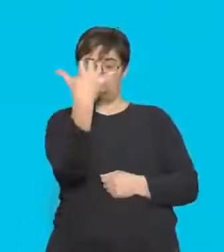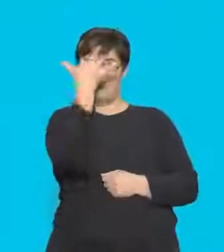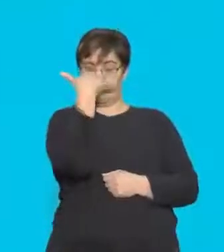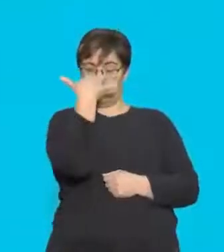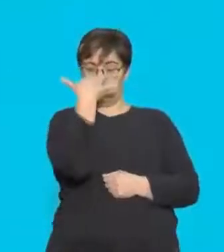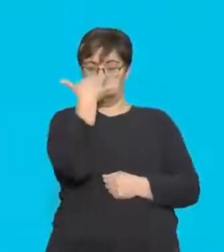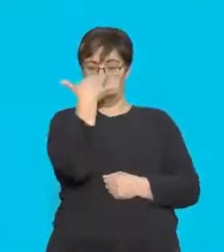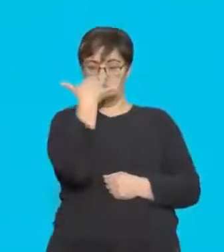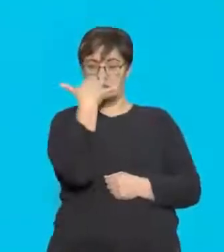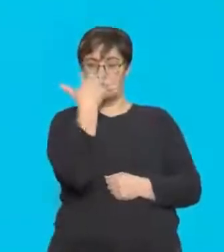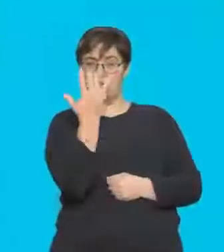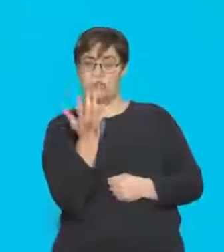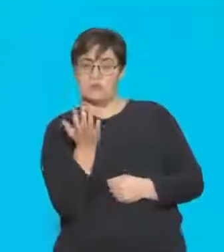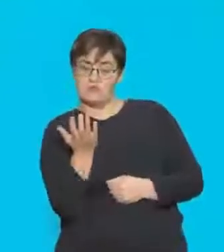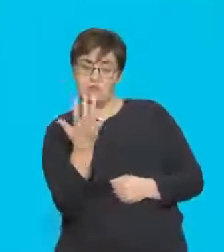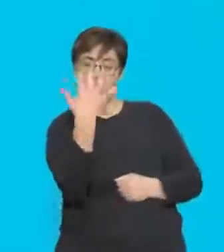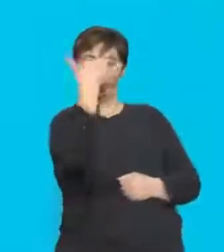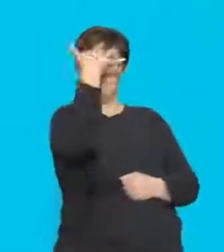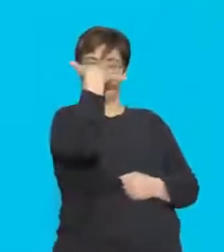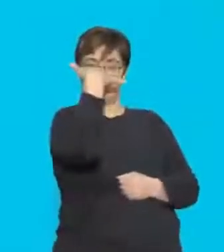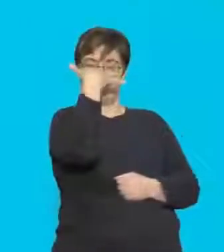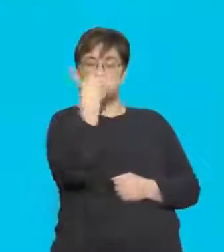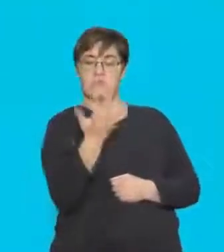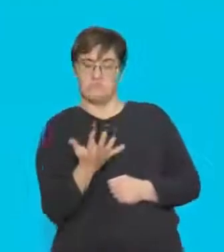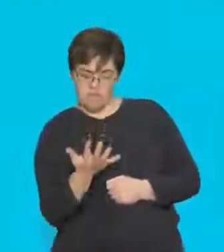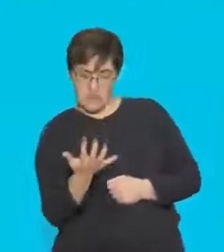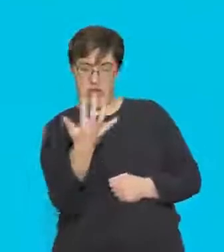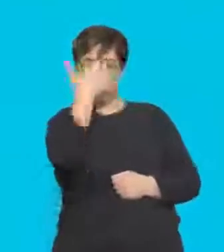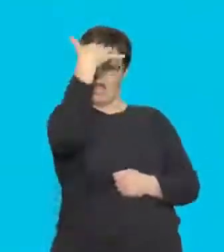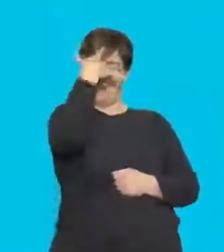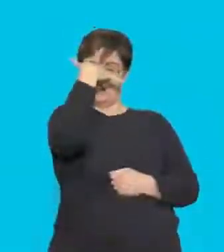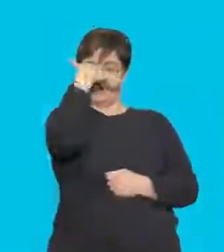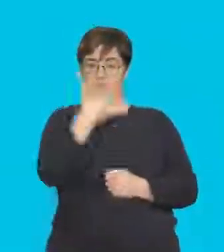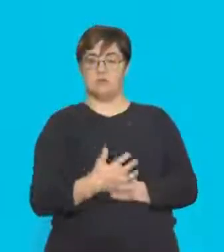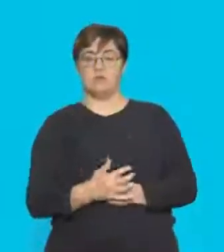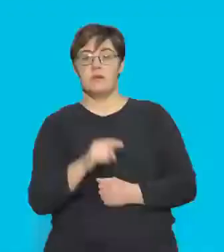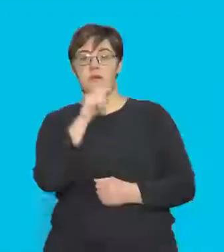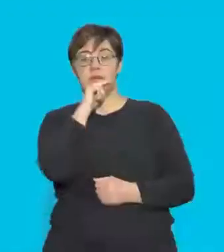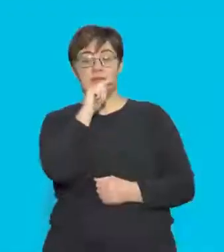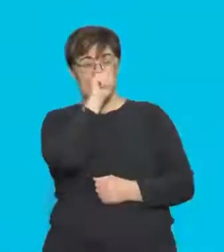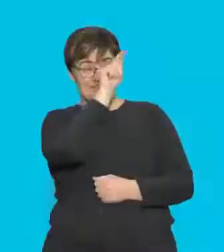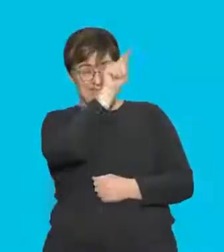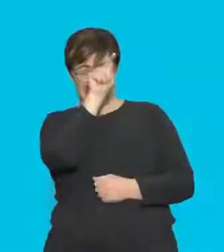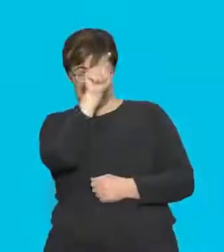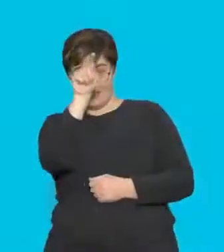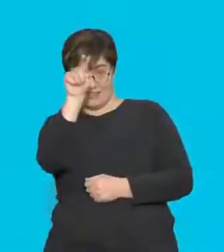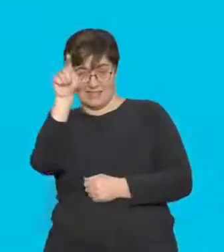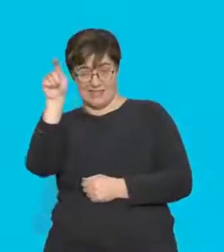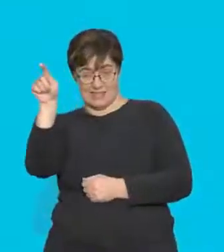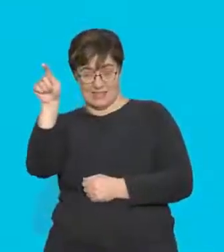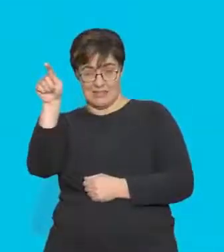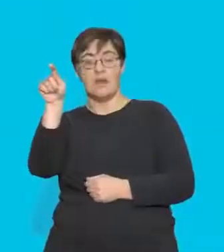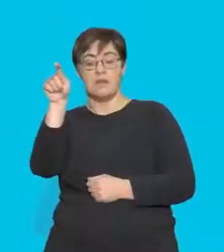you. So at the top here, they're going to be coming out of the board. And so we would need to put over here